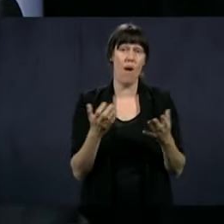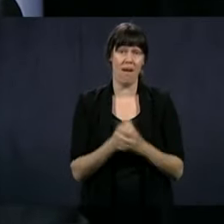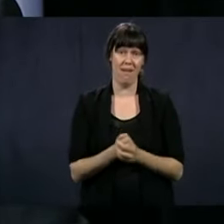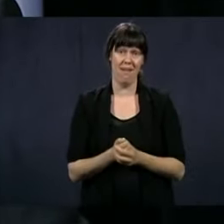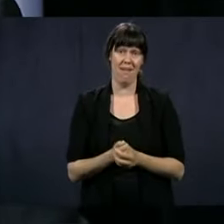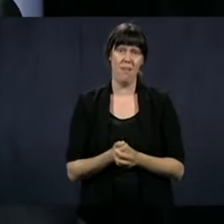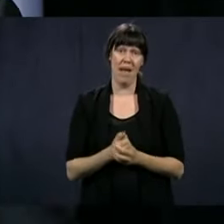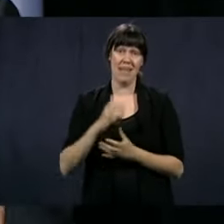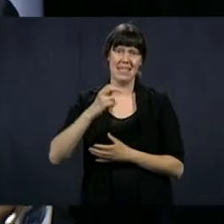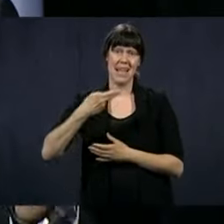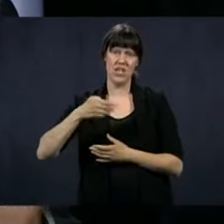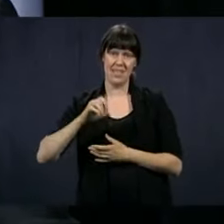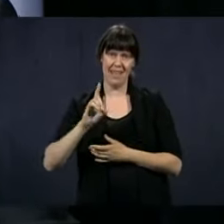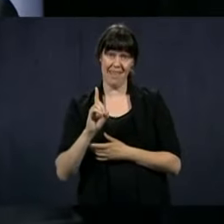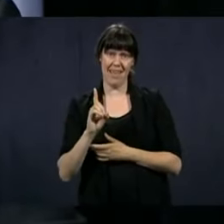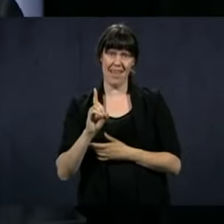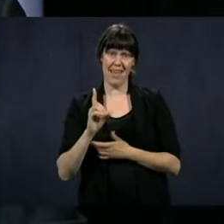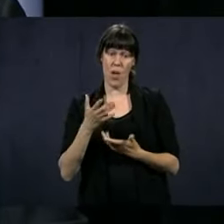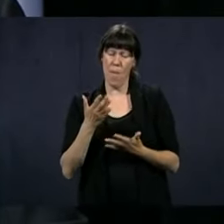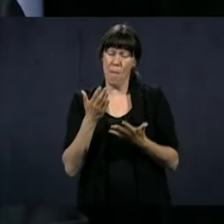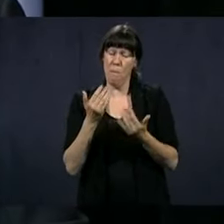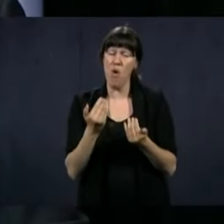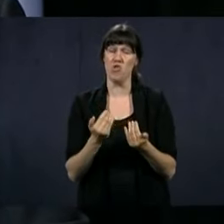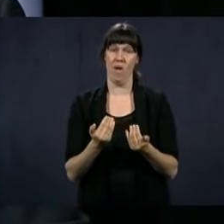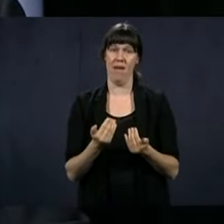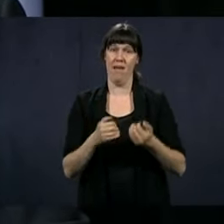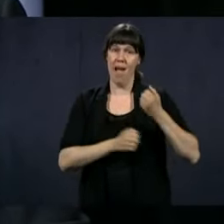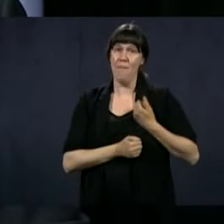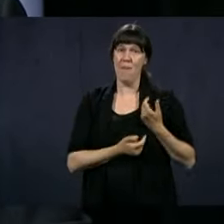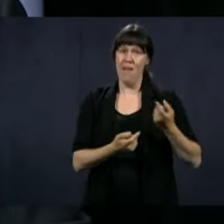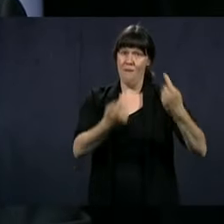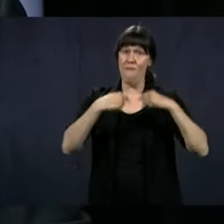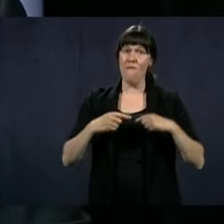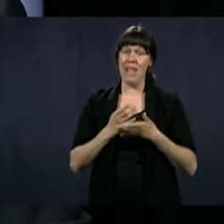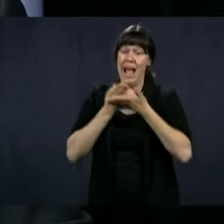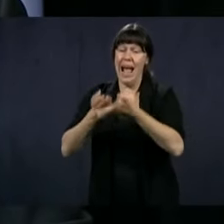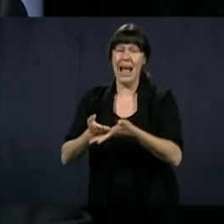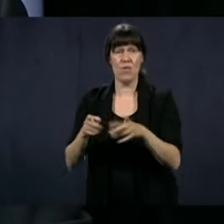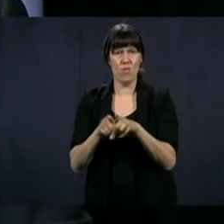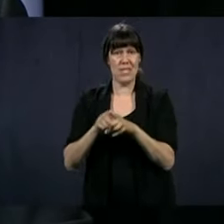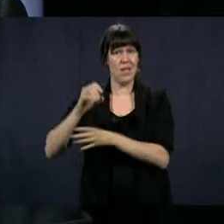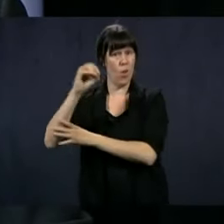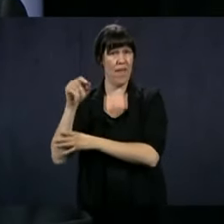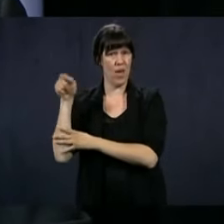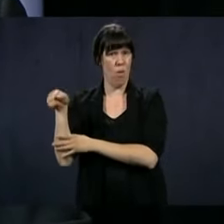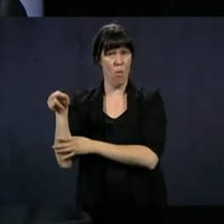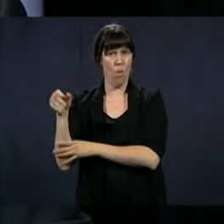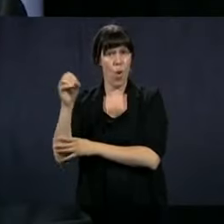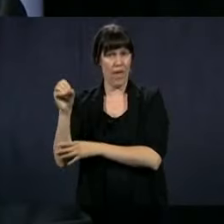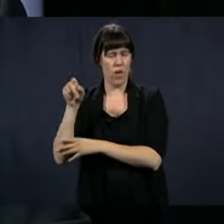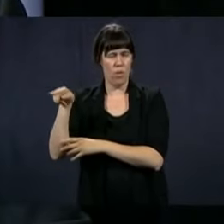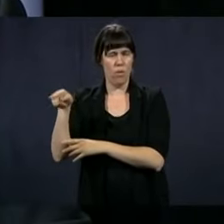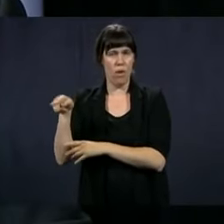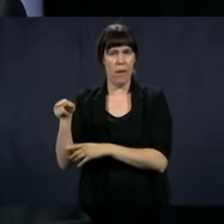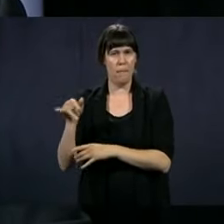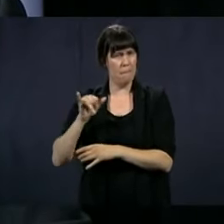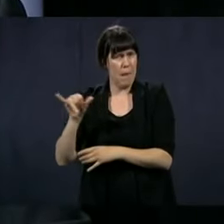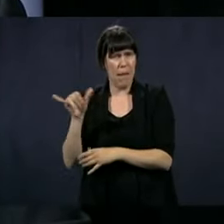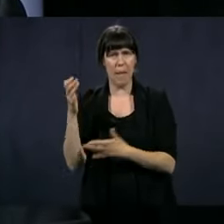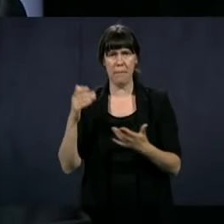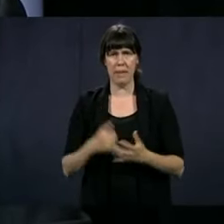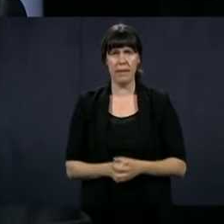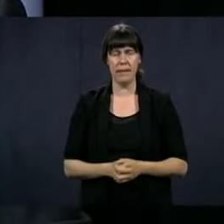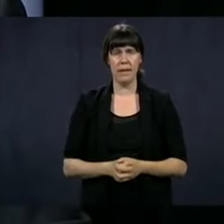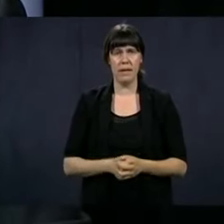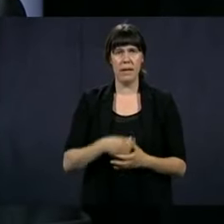urgent than taking care of our people in our CHSLDs. And same thing for the long-term care facilities in Ontario.